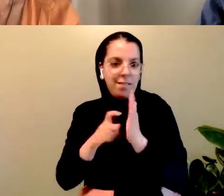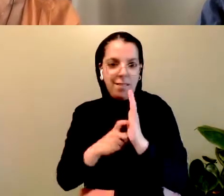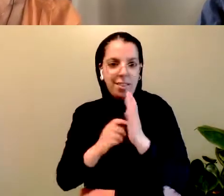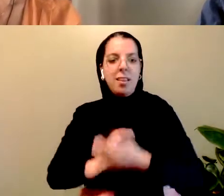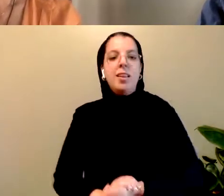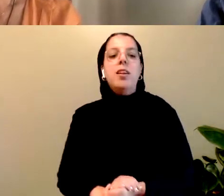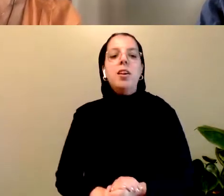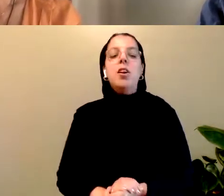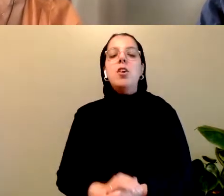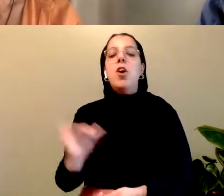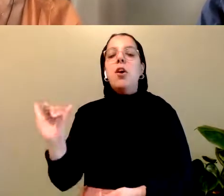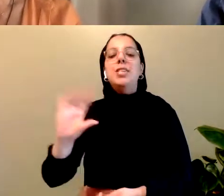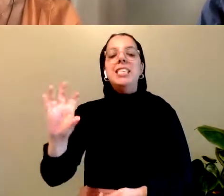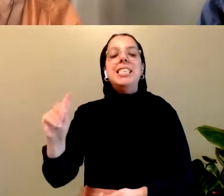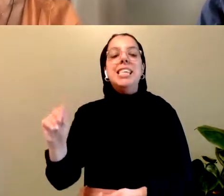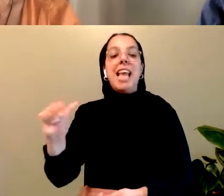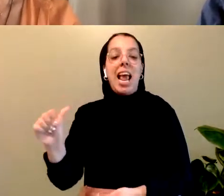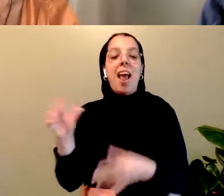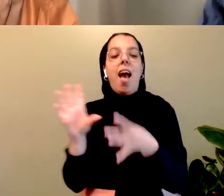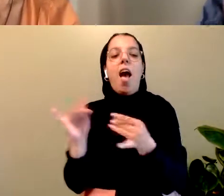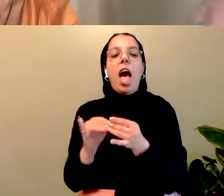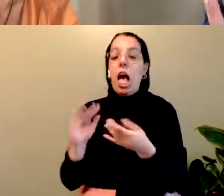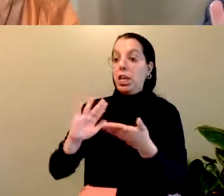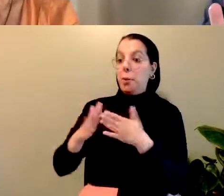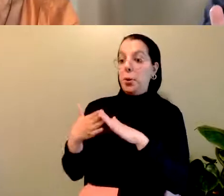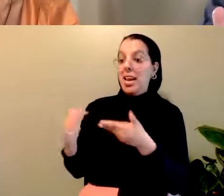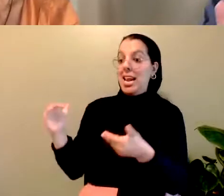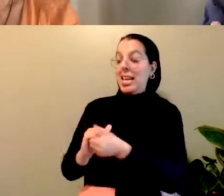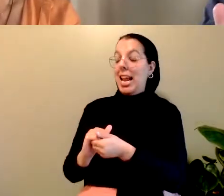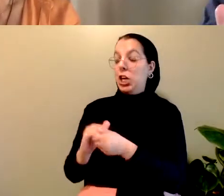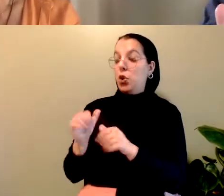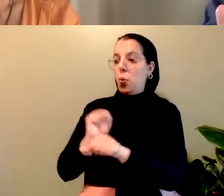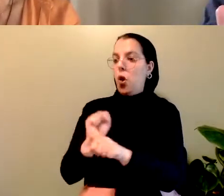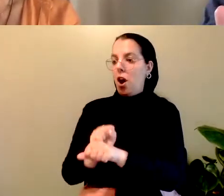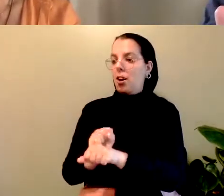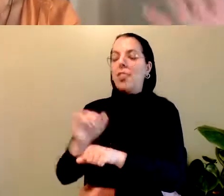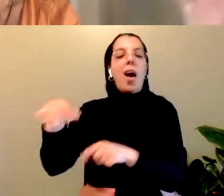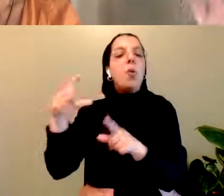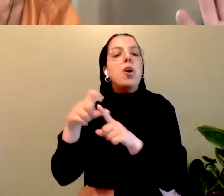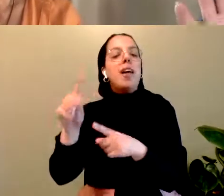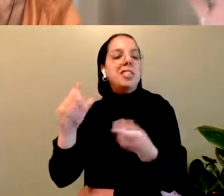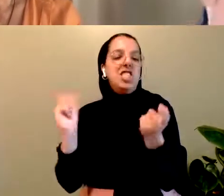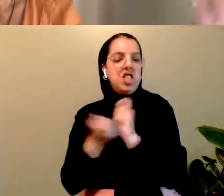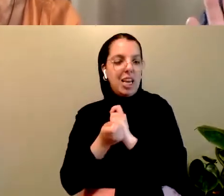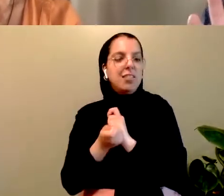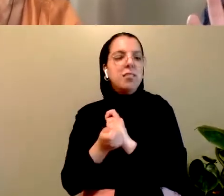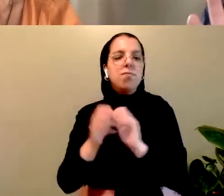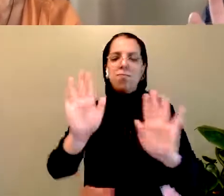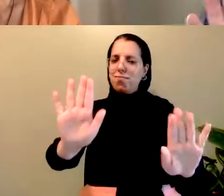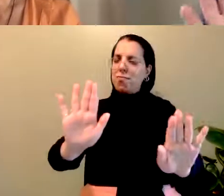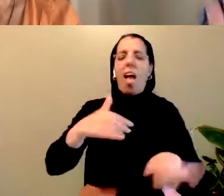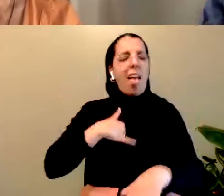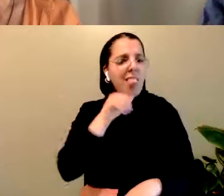community engaged practices. Now don't get me wrong, I love theatres. I love working in theatres.